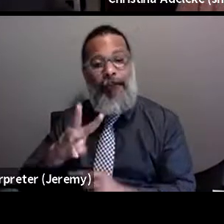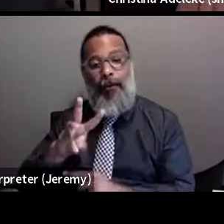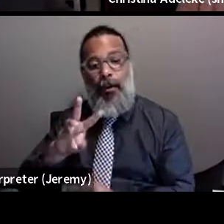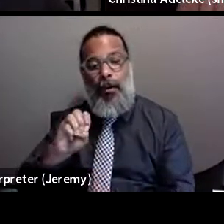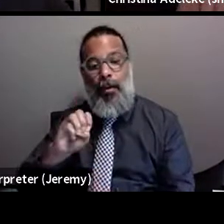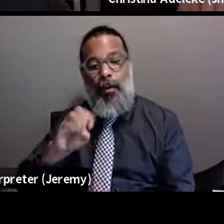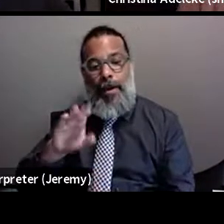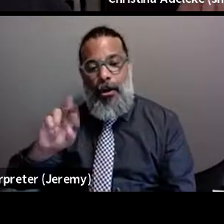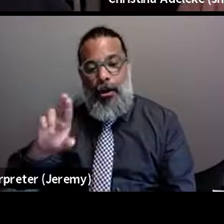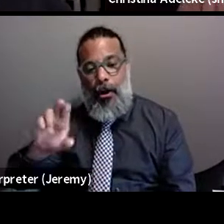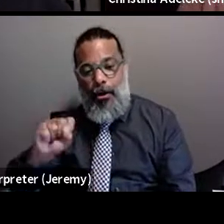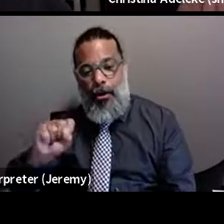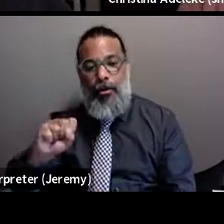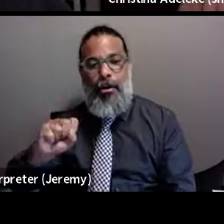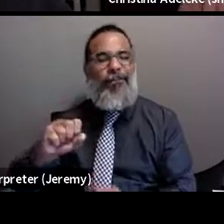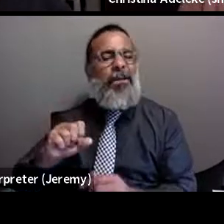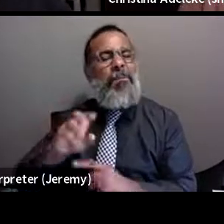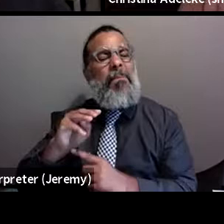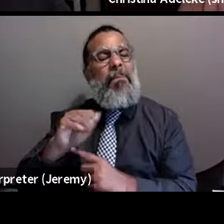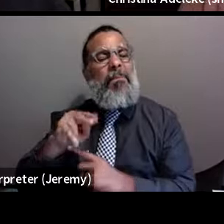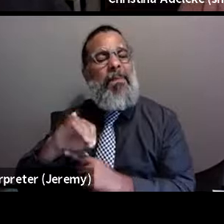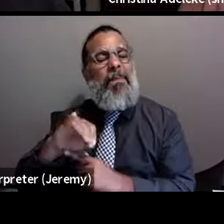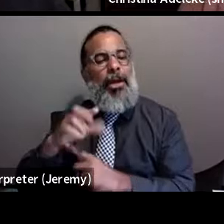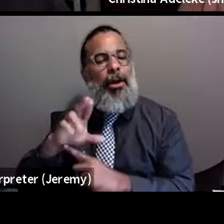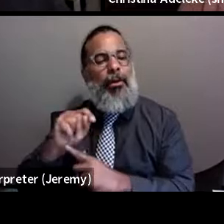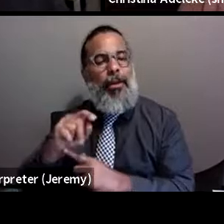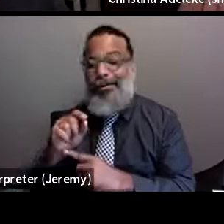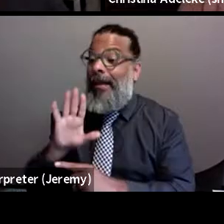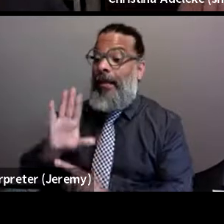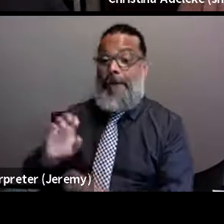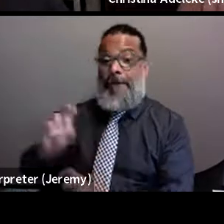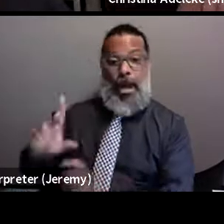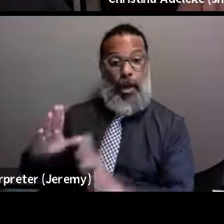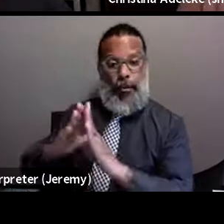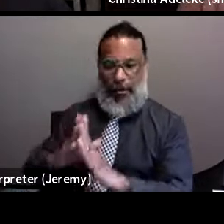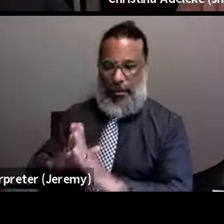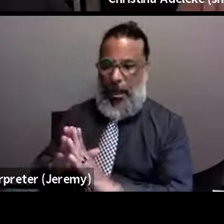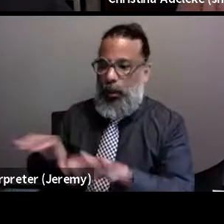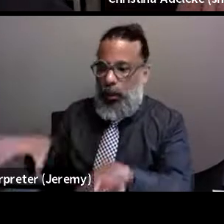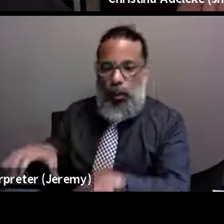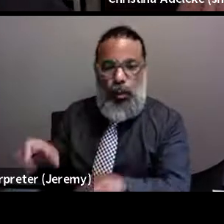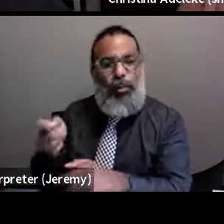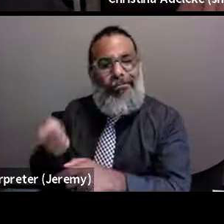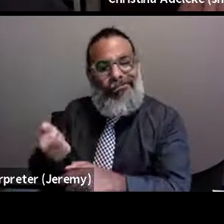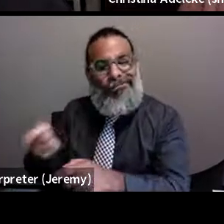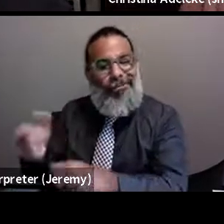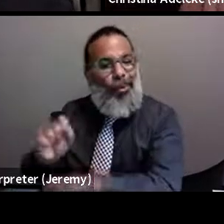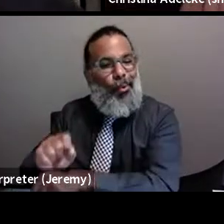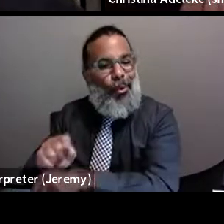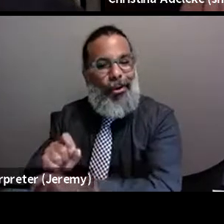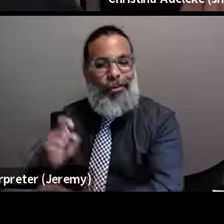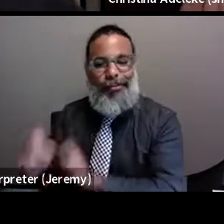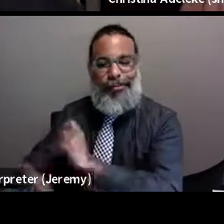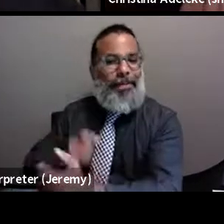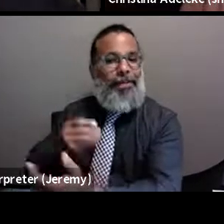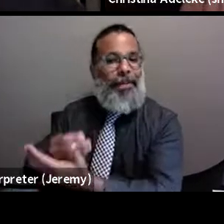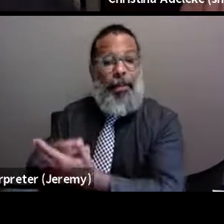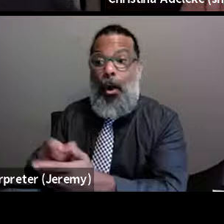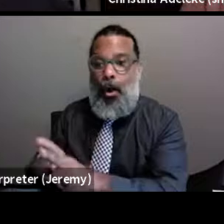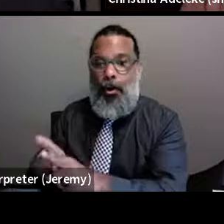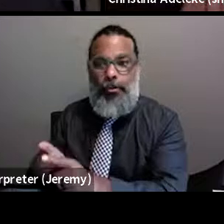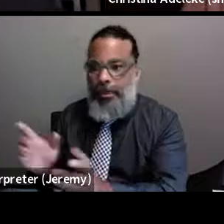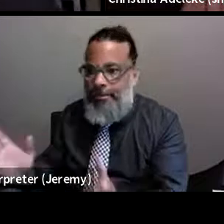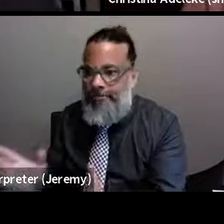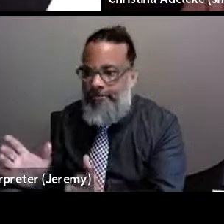provide with mini grants so they can do activities in their community to educate, but also to mobilize community. We